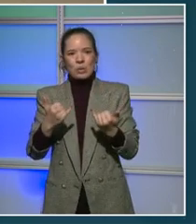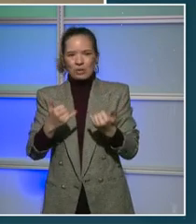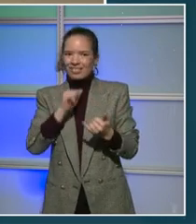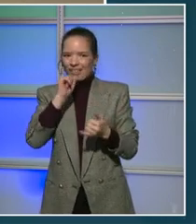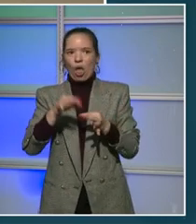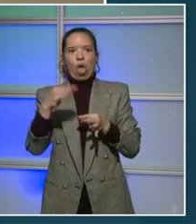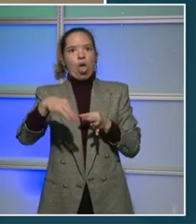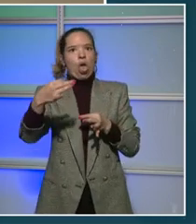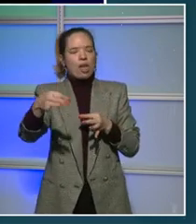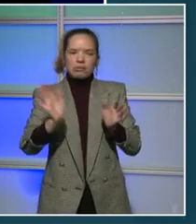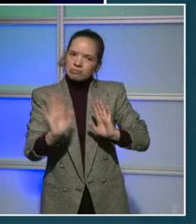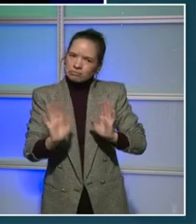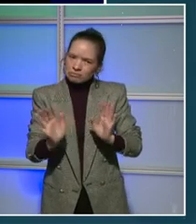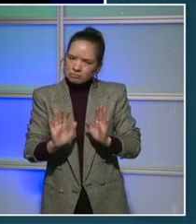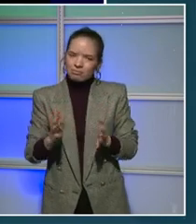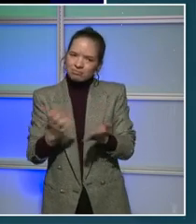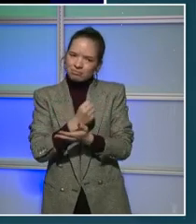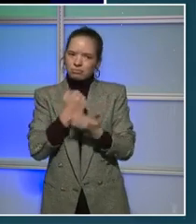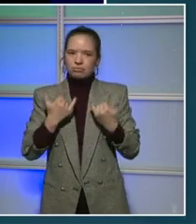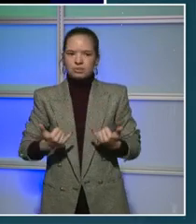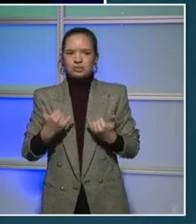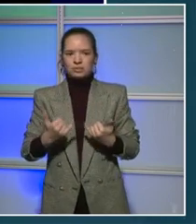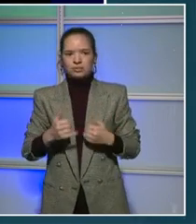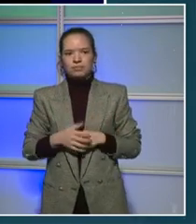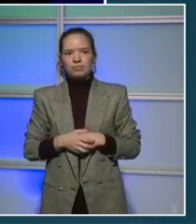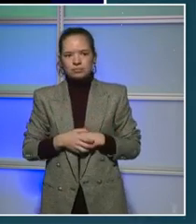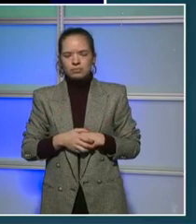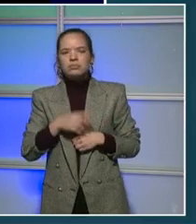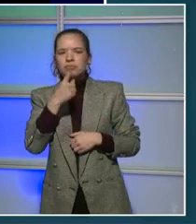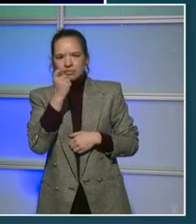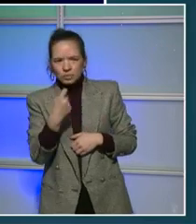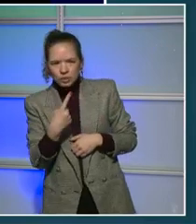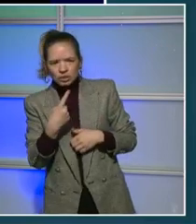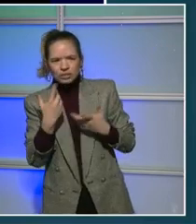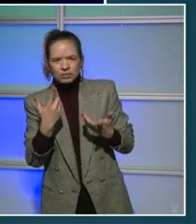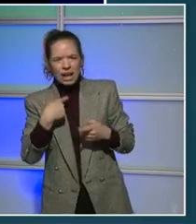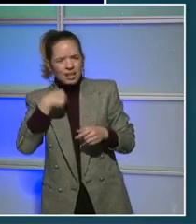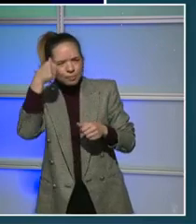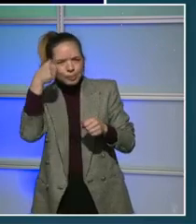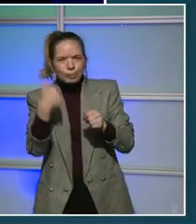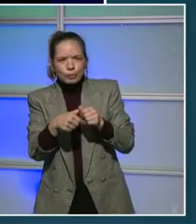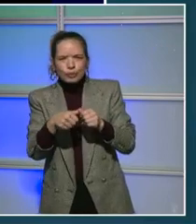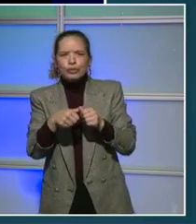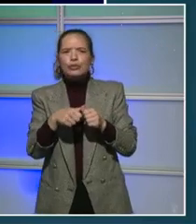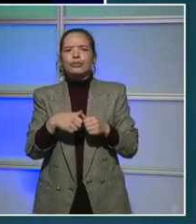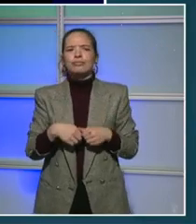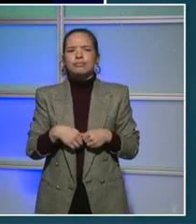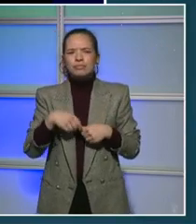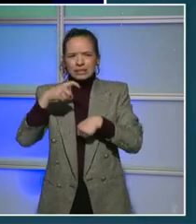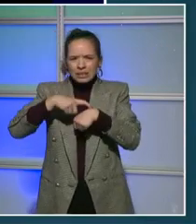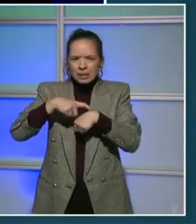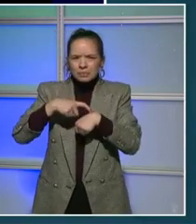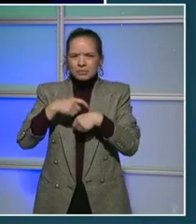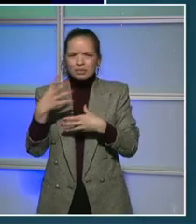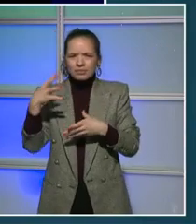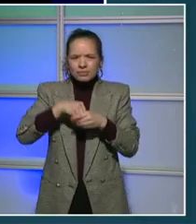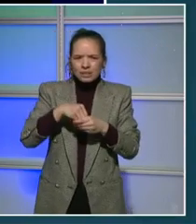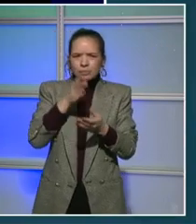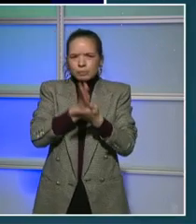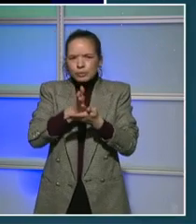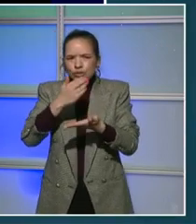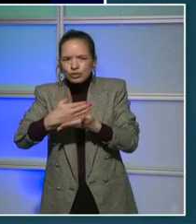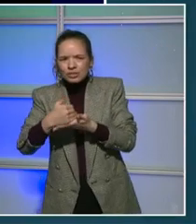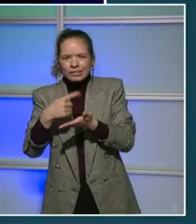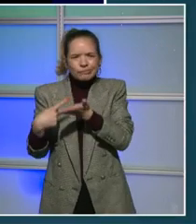Well, thank you, Sal, for that question. And as I recall, the last time we were doing our budget engagement in person, we